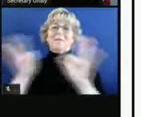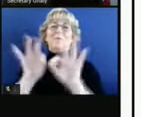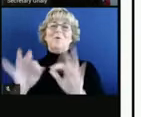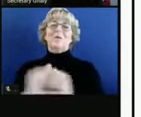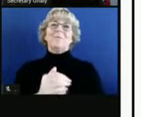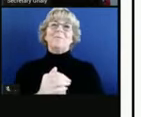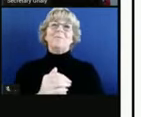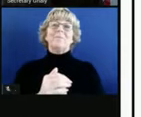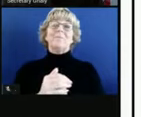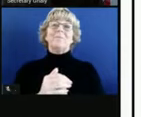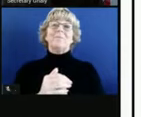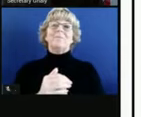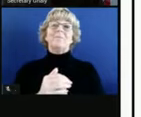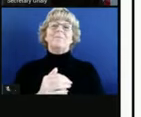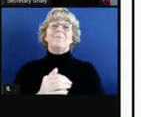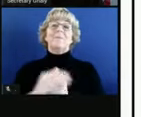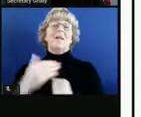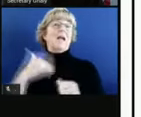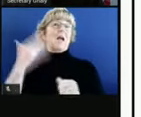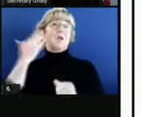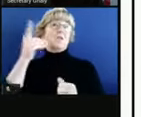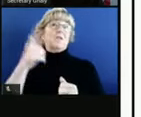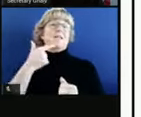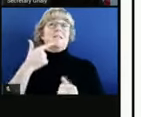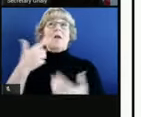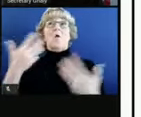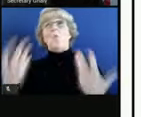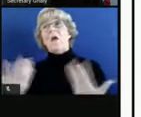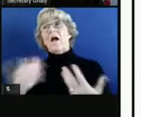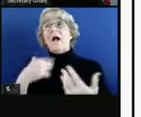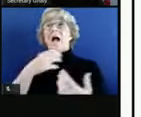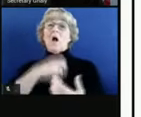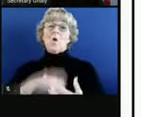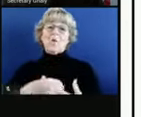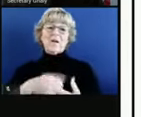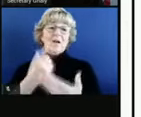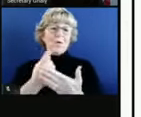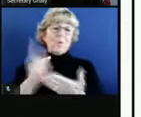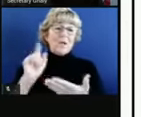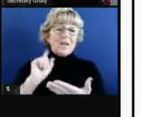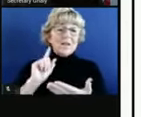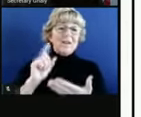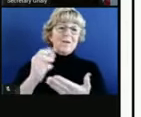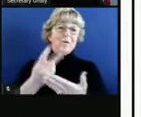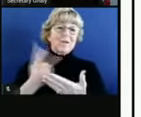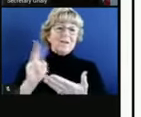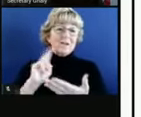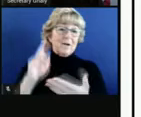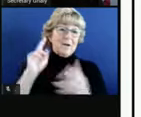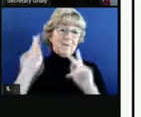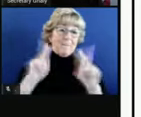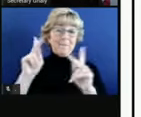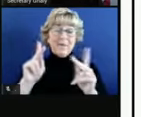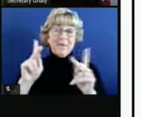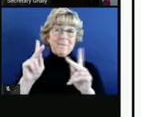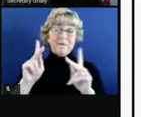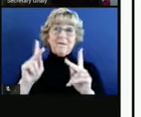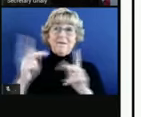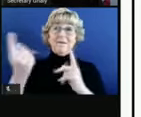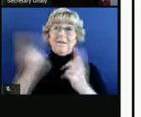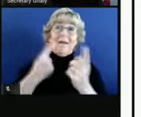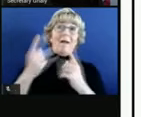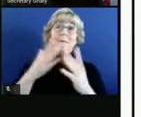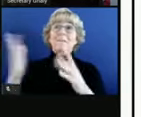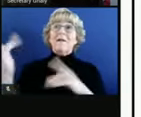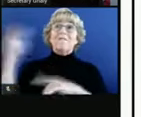I will just say that I know you might say, well, geez, I wish I had this a week ago or two weeks ago, because people are already coming or we